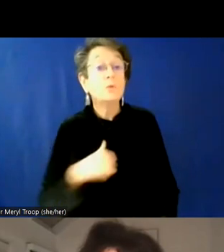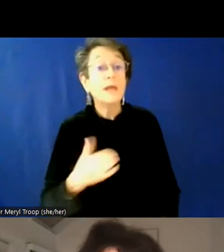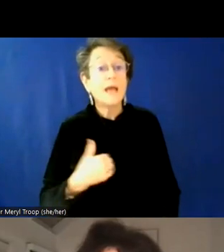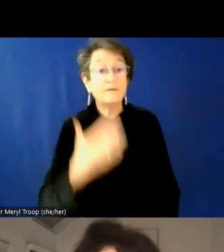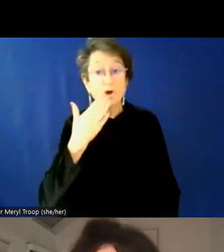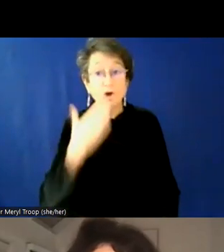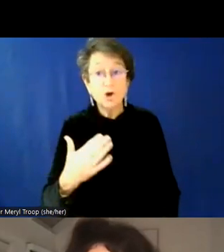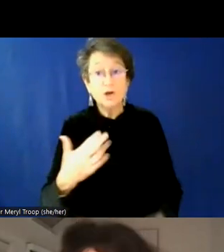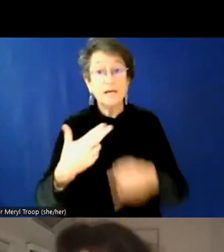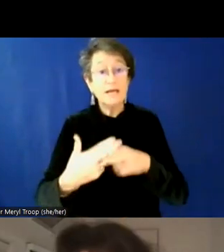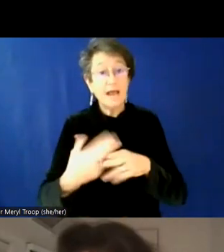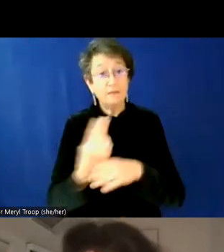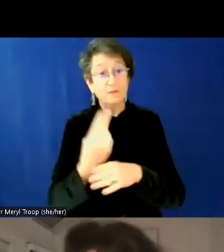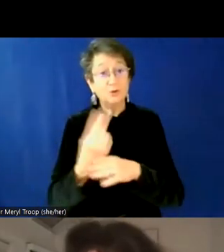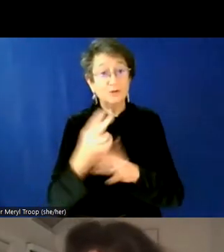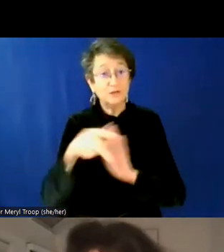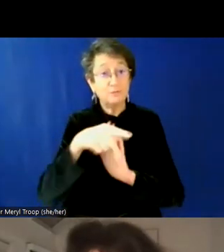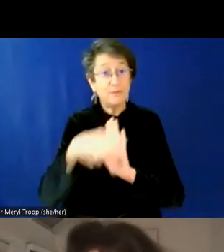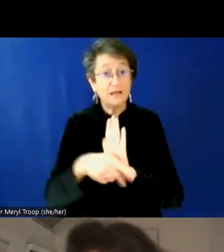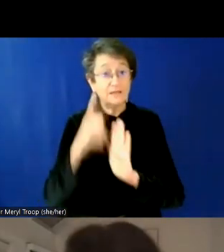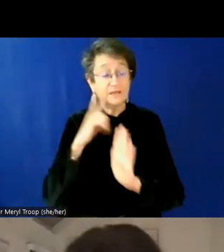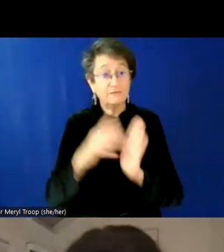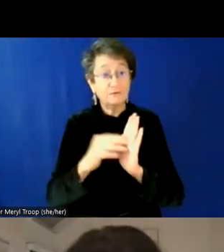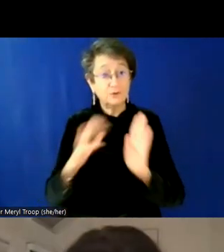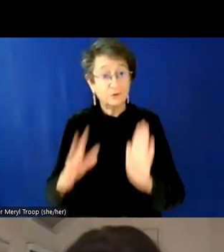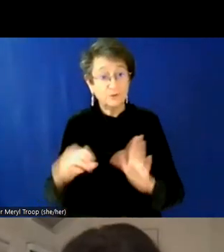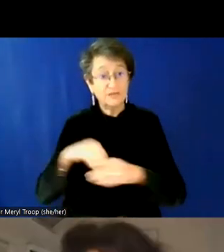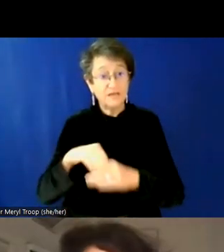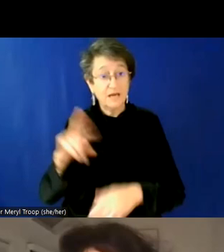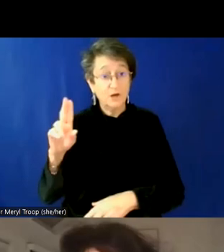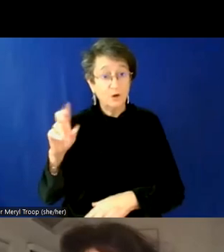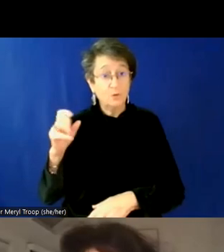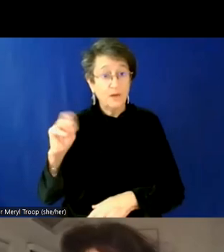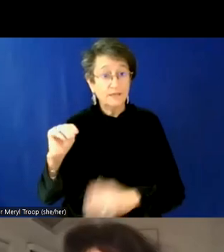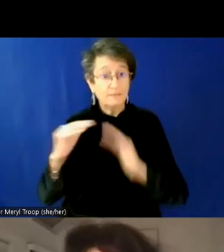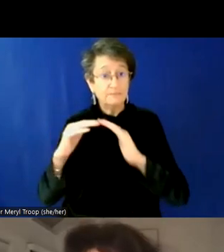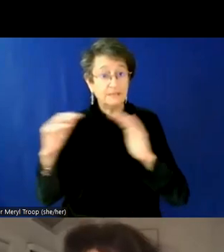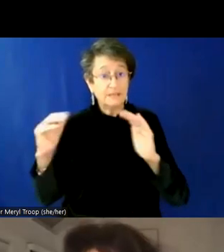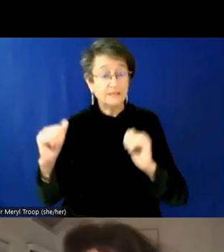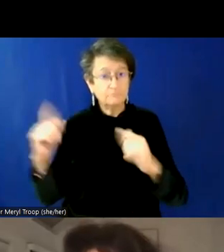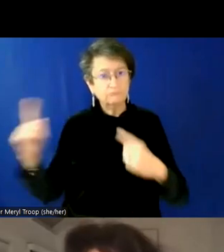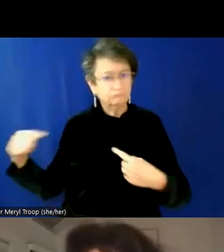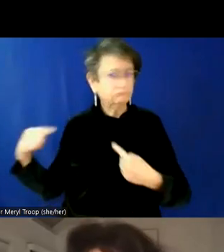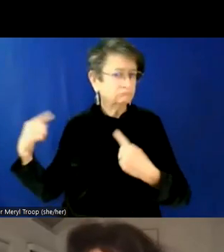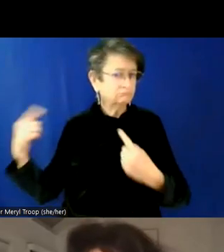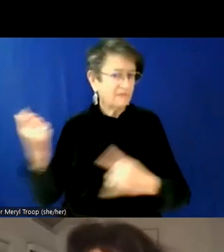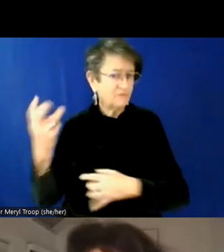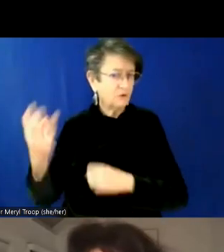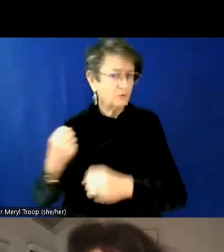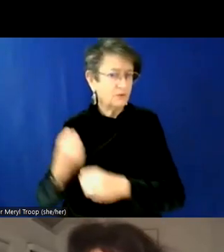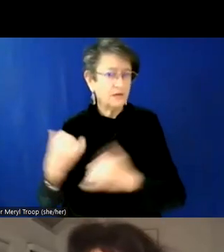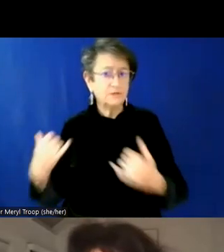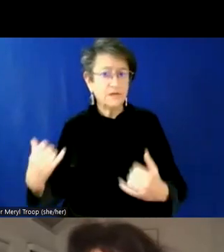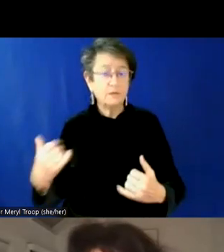usage policy for students in the university of Maine system. Um, and that's been in place for a few years. Uh, we're continuing